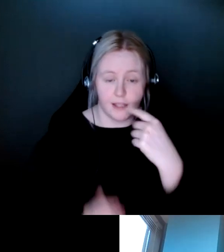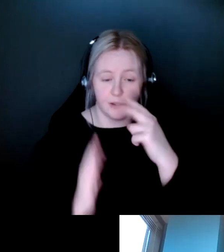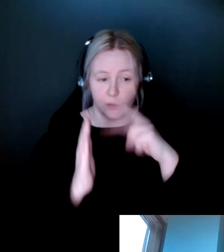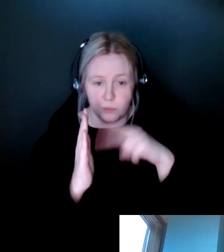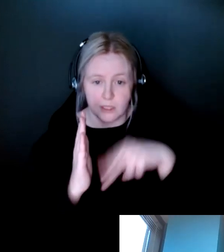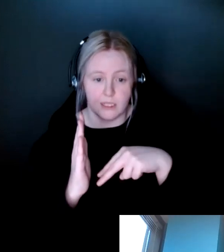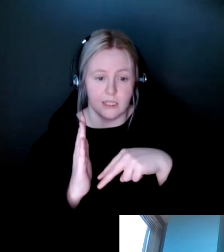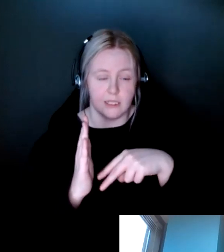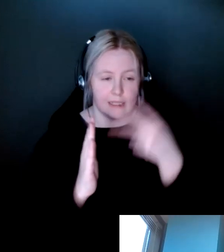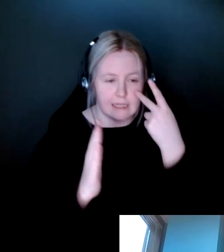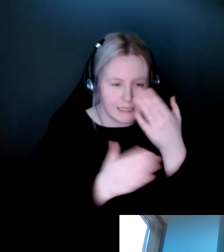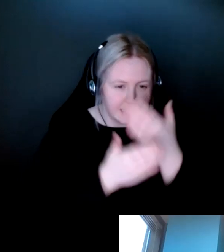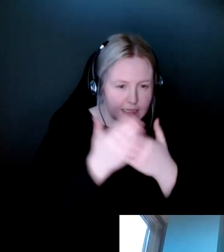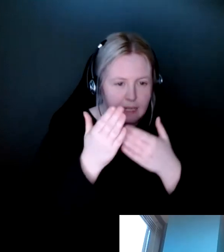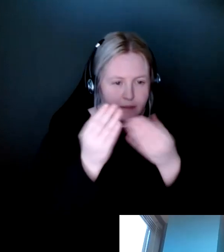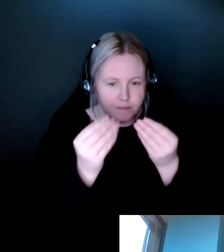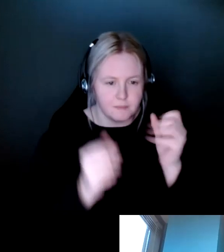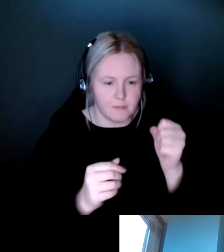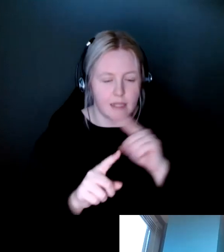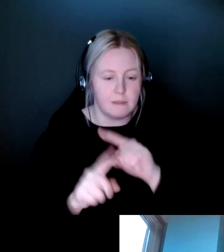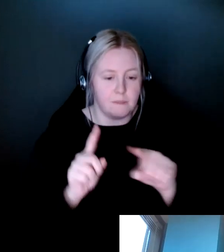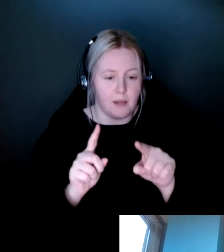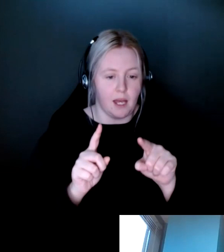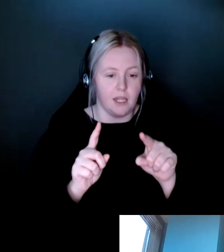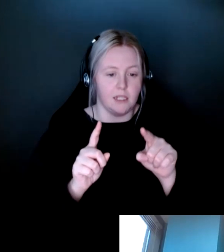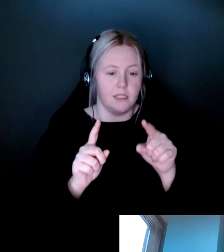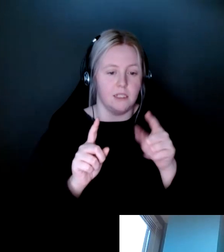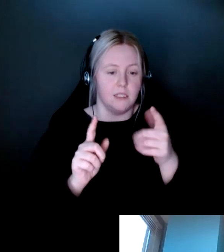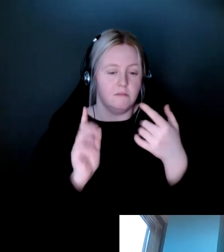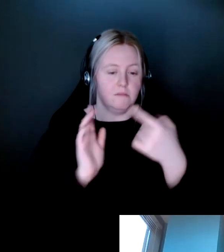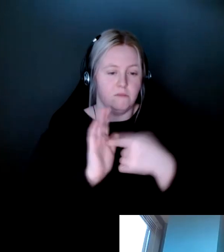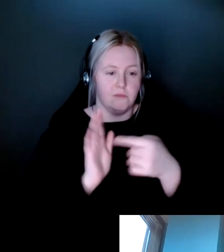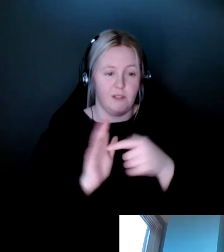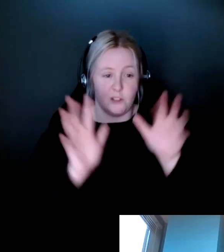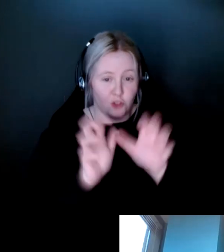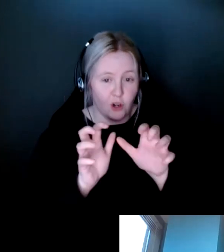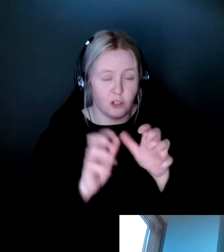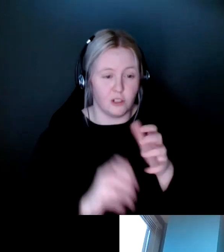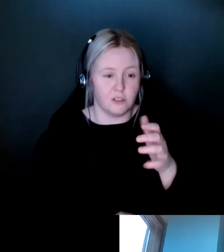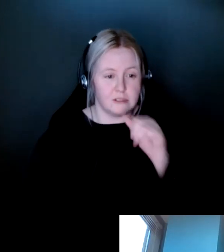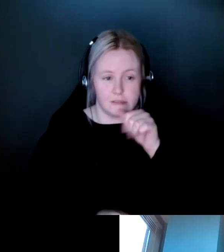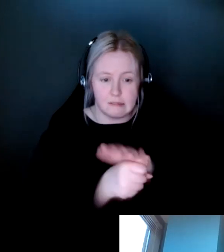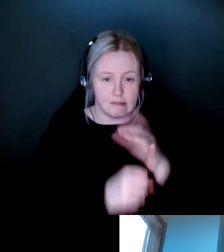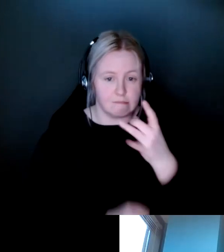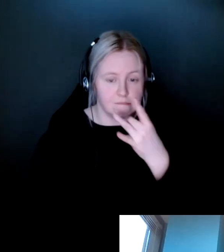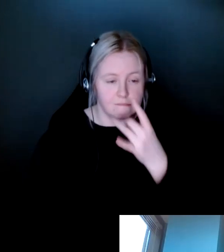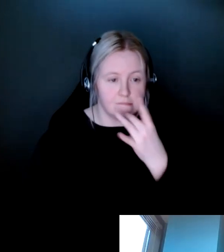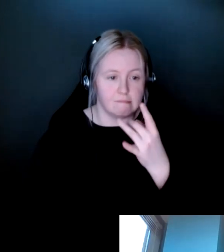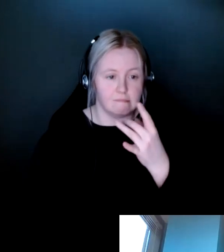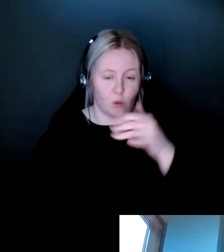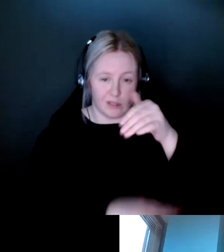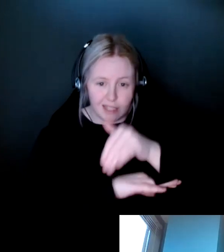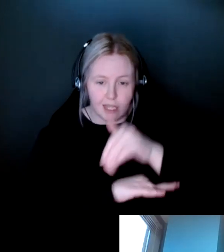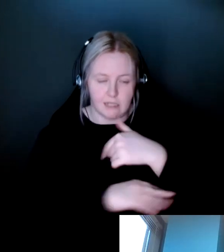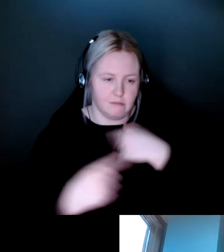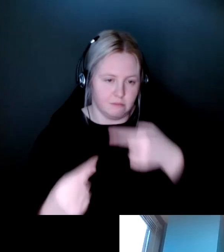fine details pretty well. But I struggle to navigate, especially in low light conditions or at nighttime. But,